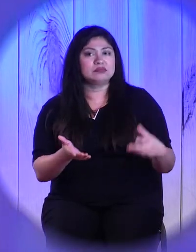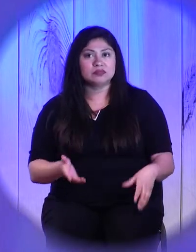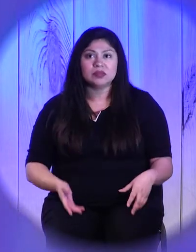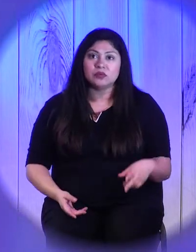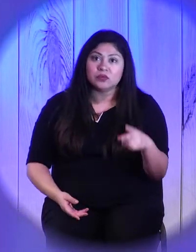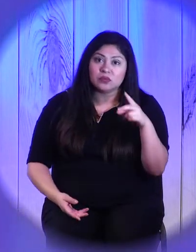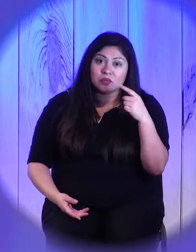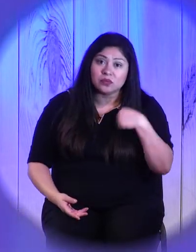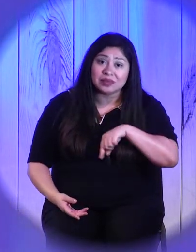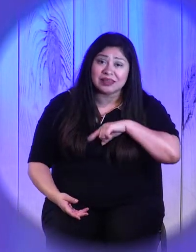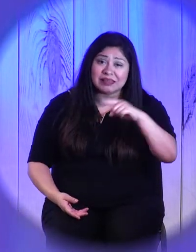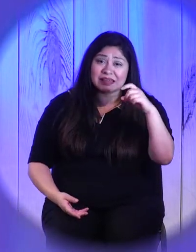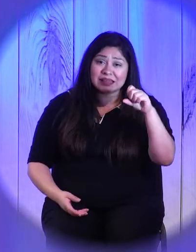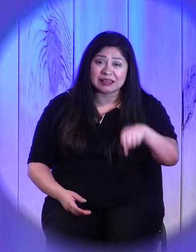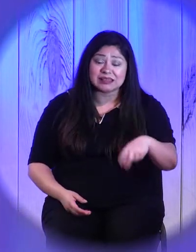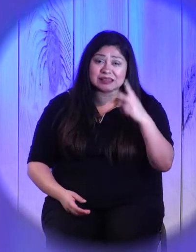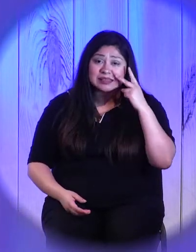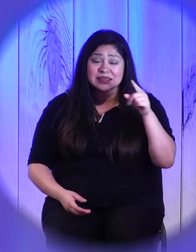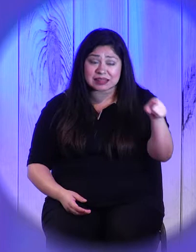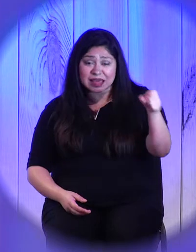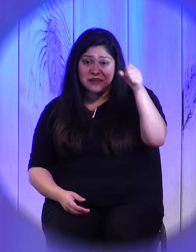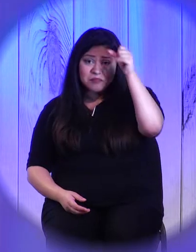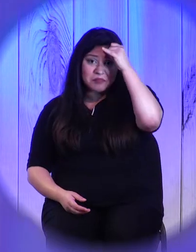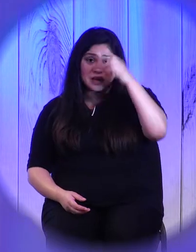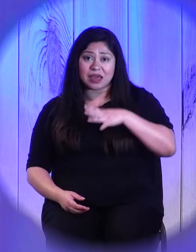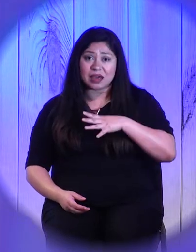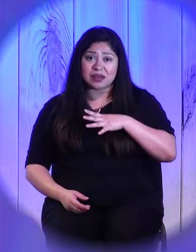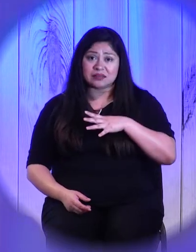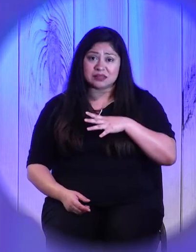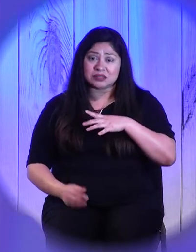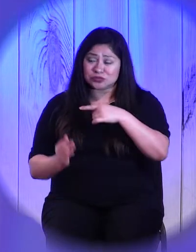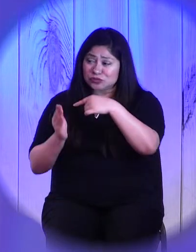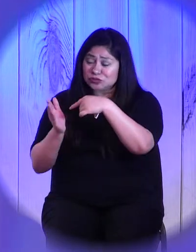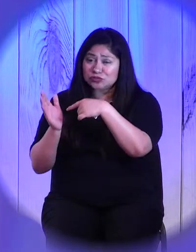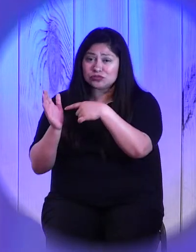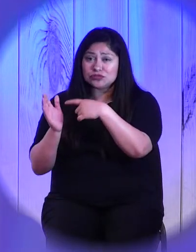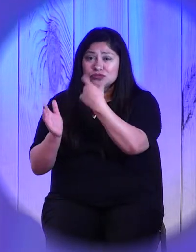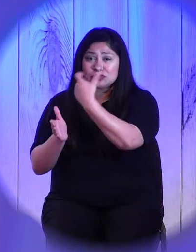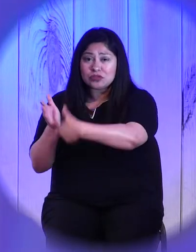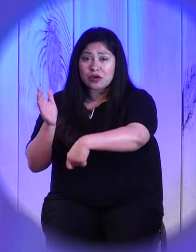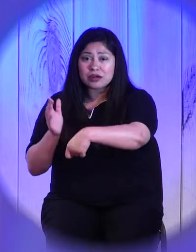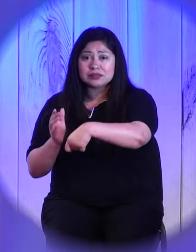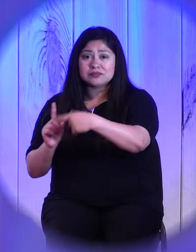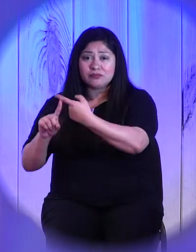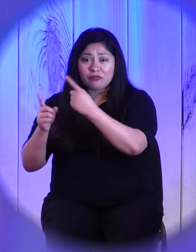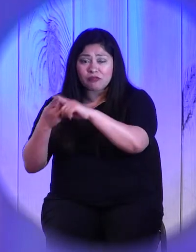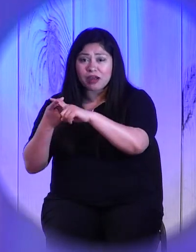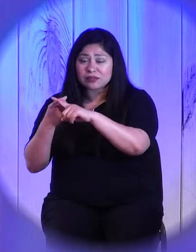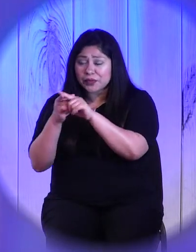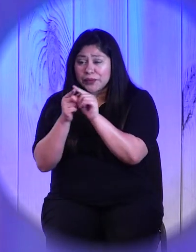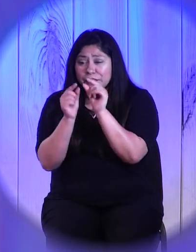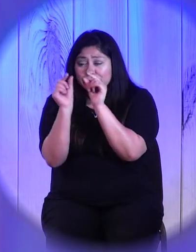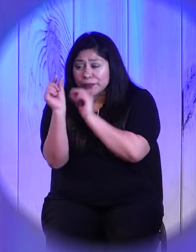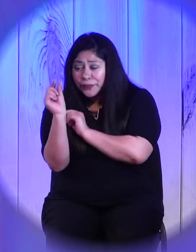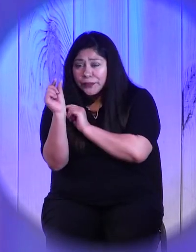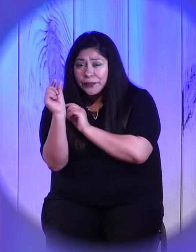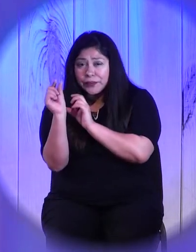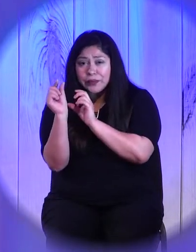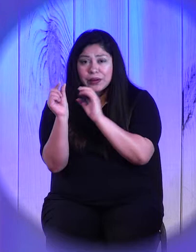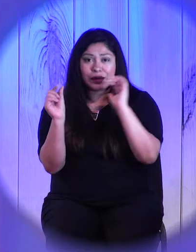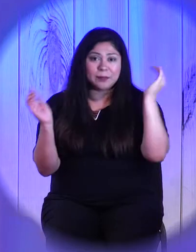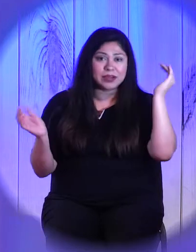is our own story. For we are a people who have been forgiven